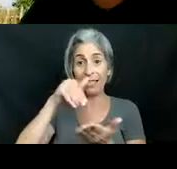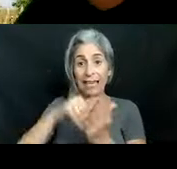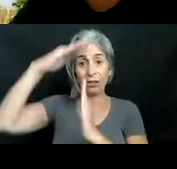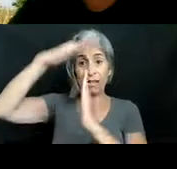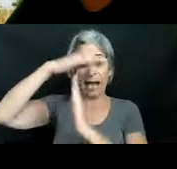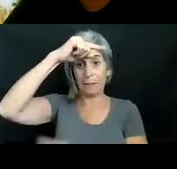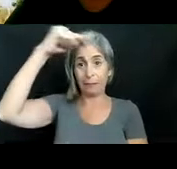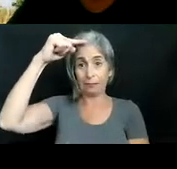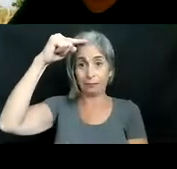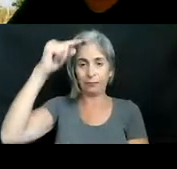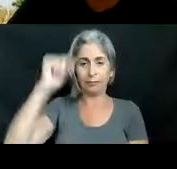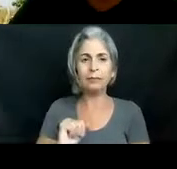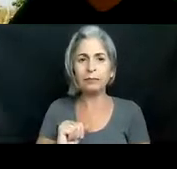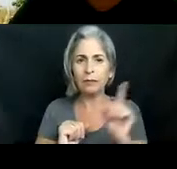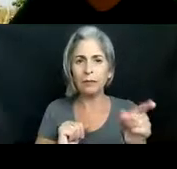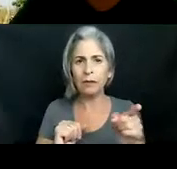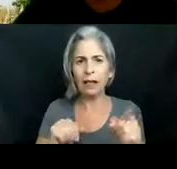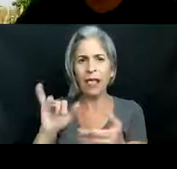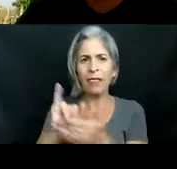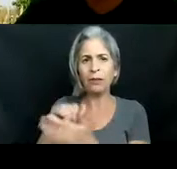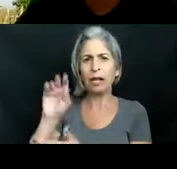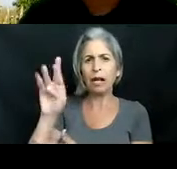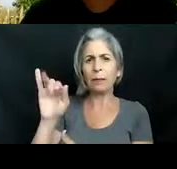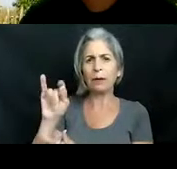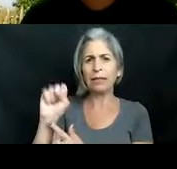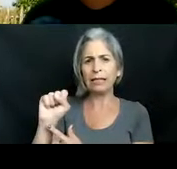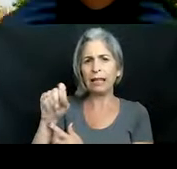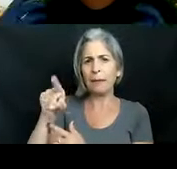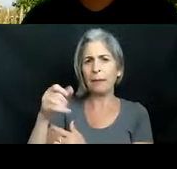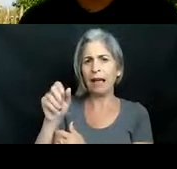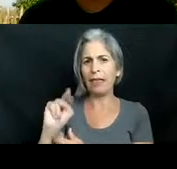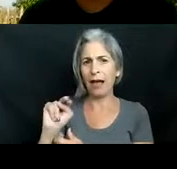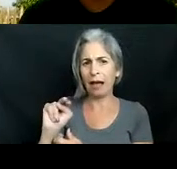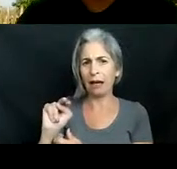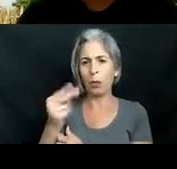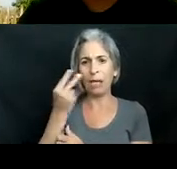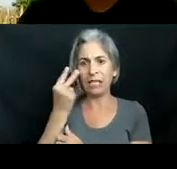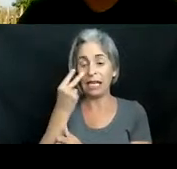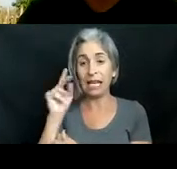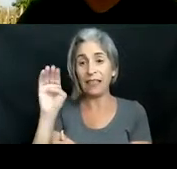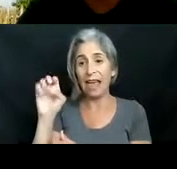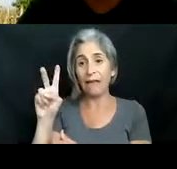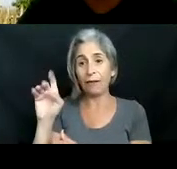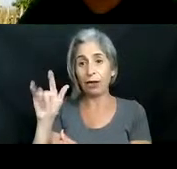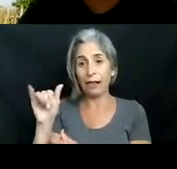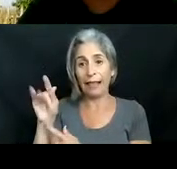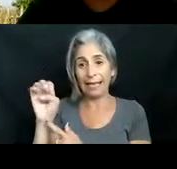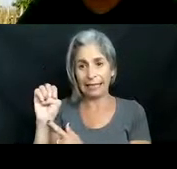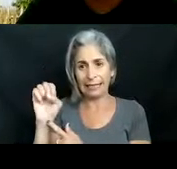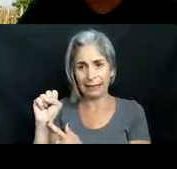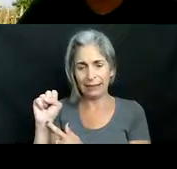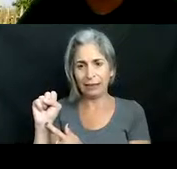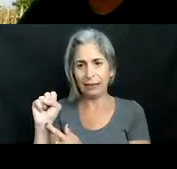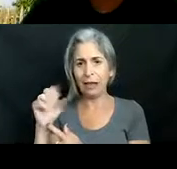python so like i said those are an invasive species we are seeing those in the everglades they are out competing a lot of our